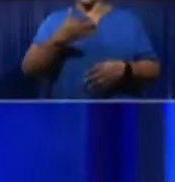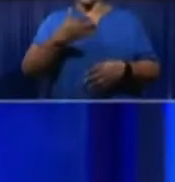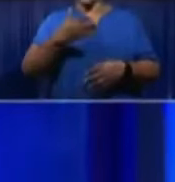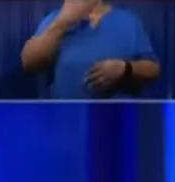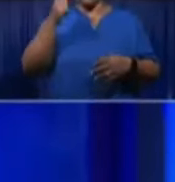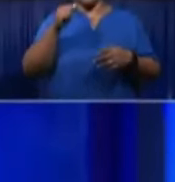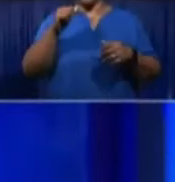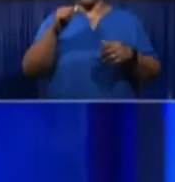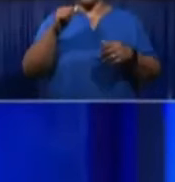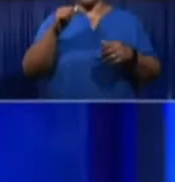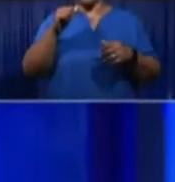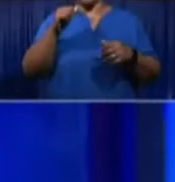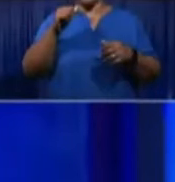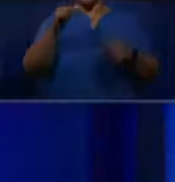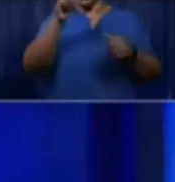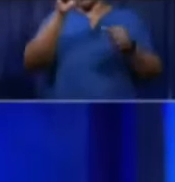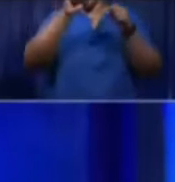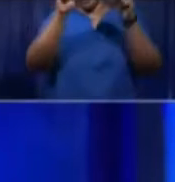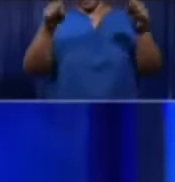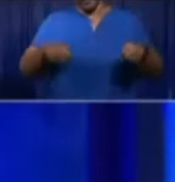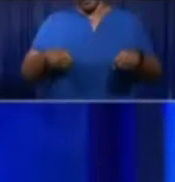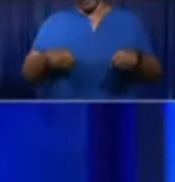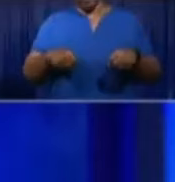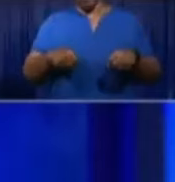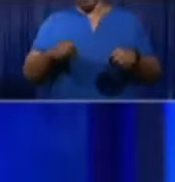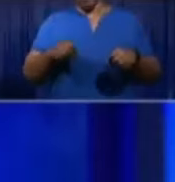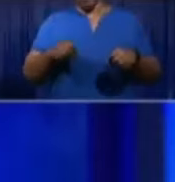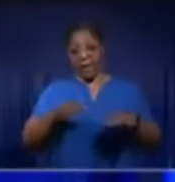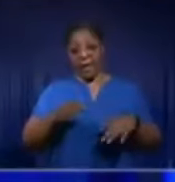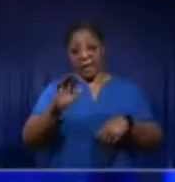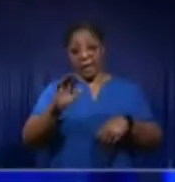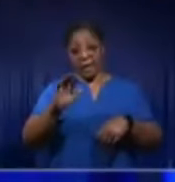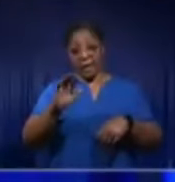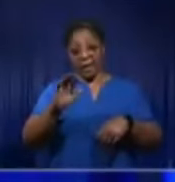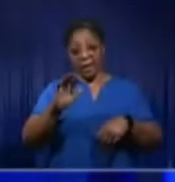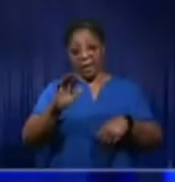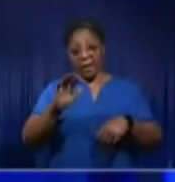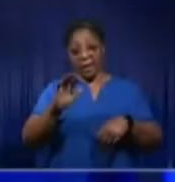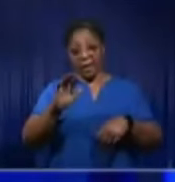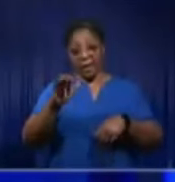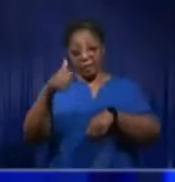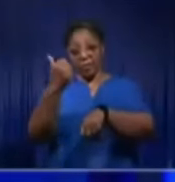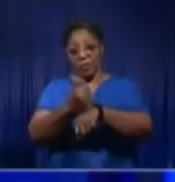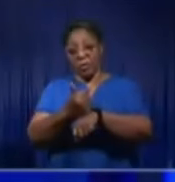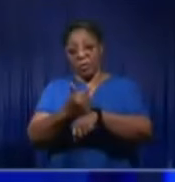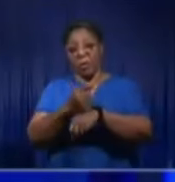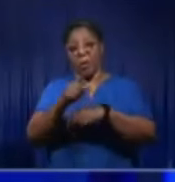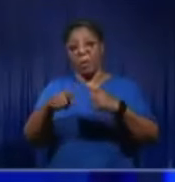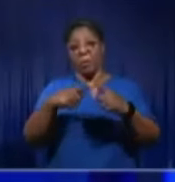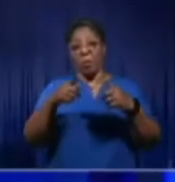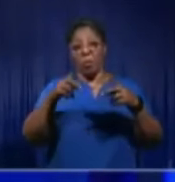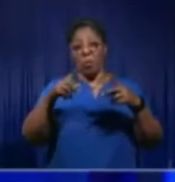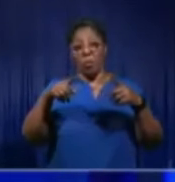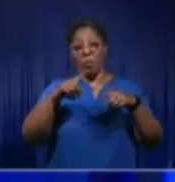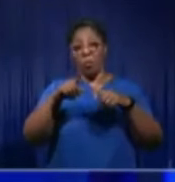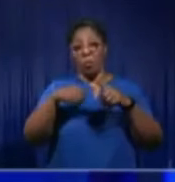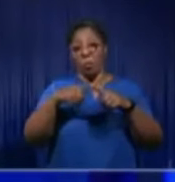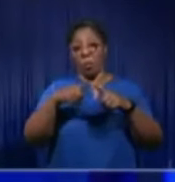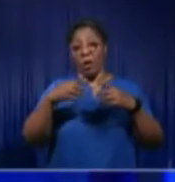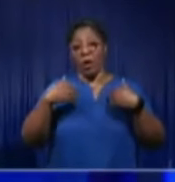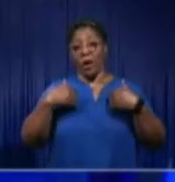corrupt persons managing those systems, then that is when you have these problems.